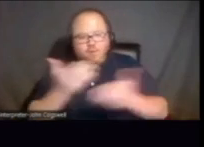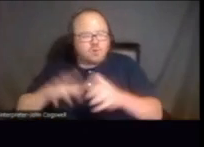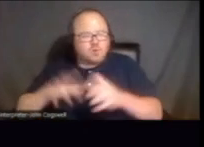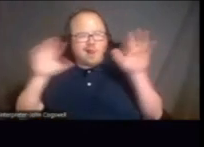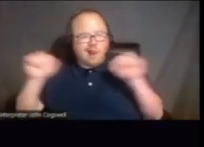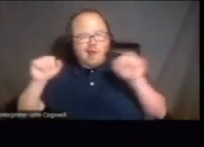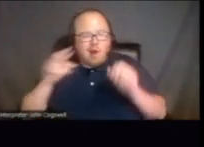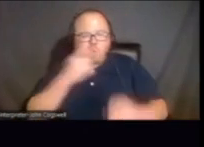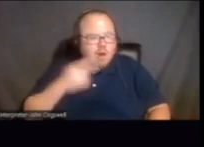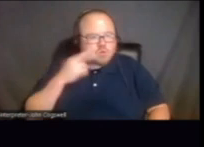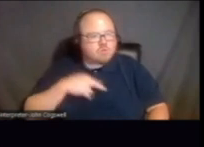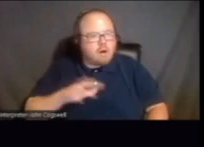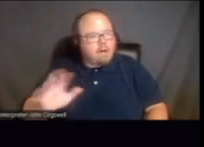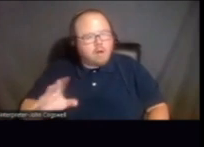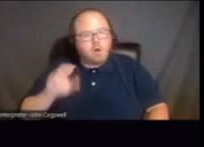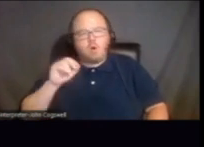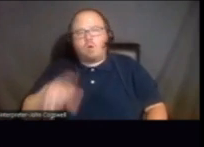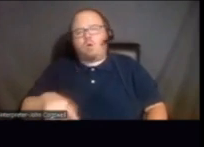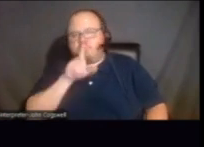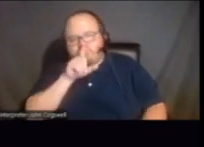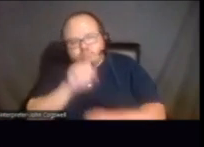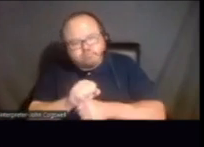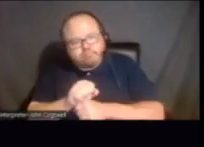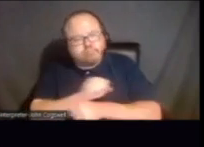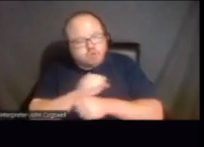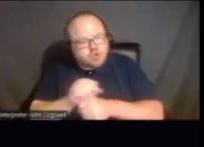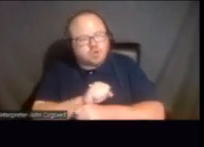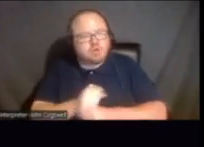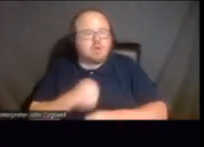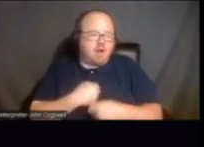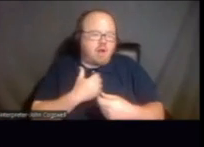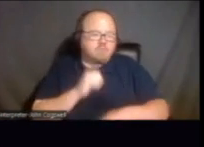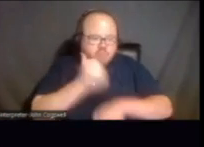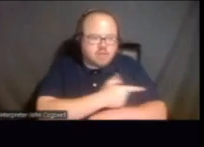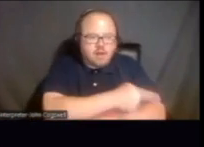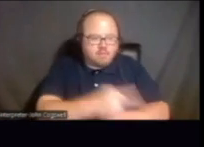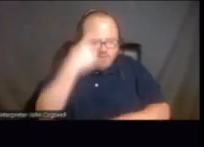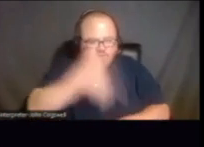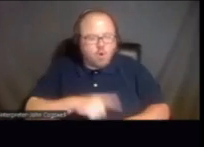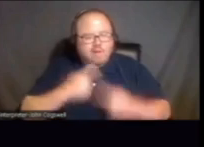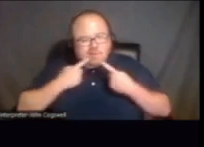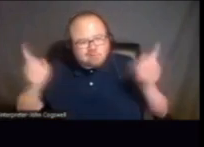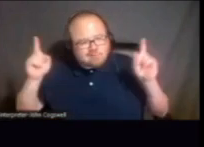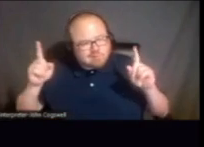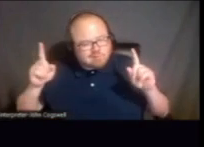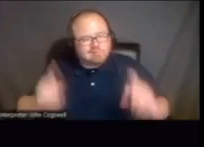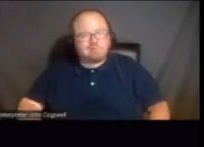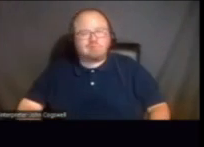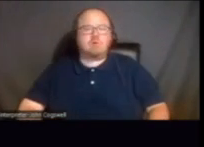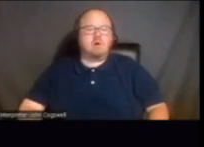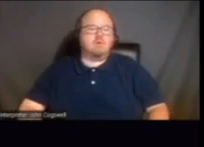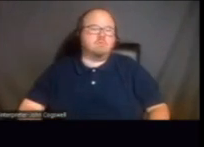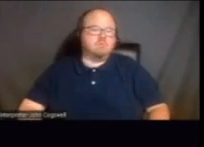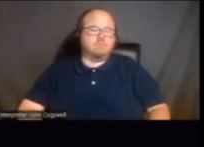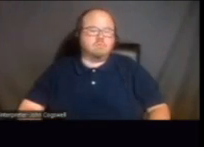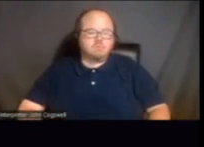restaurants or not, you know, ensure that, that I'm setting them, give them up for success, um, or